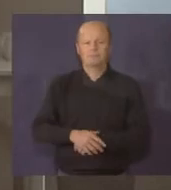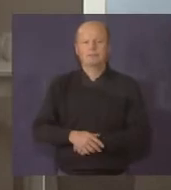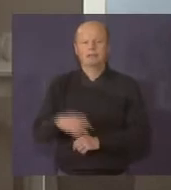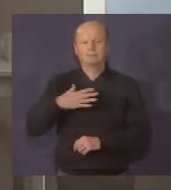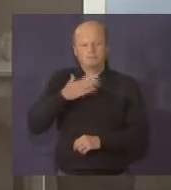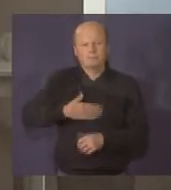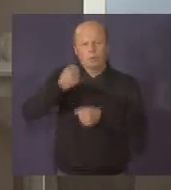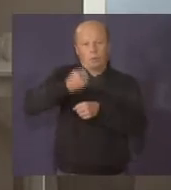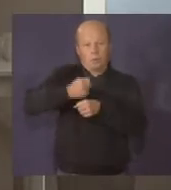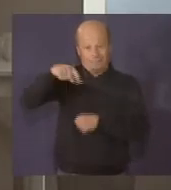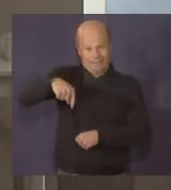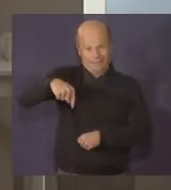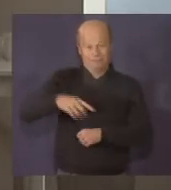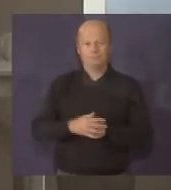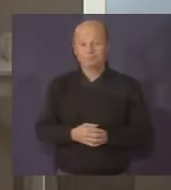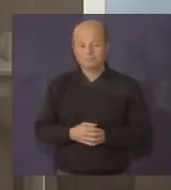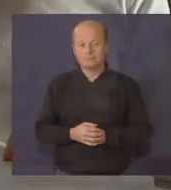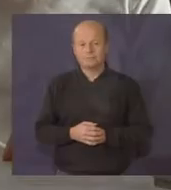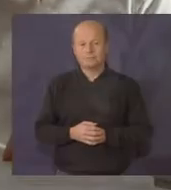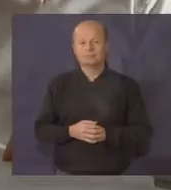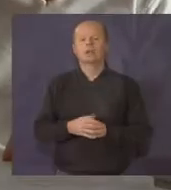Hi, I'm applying for a job here.